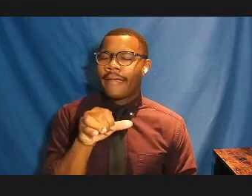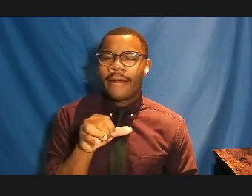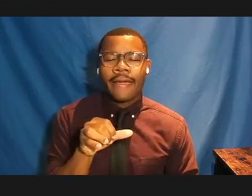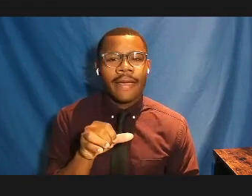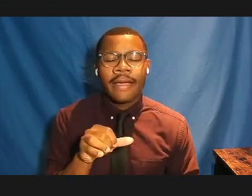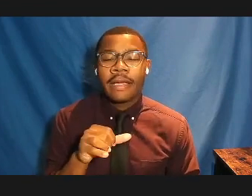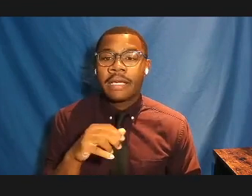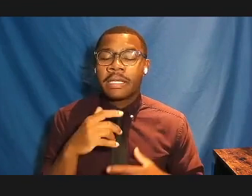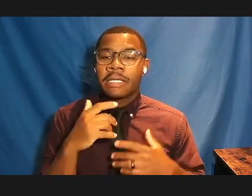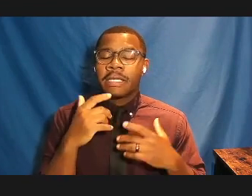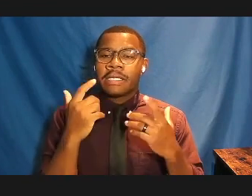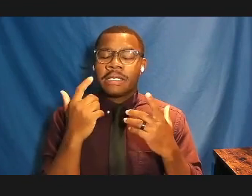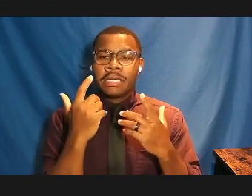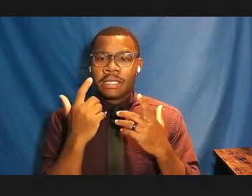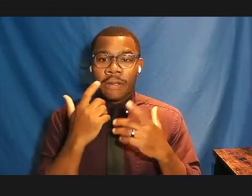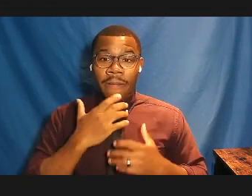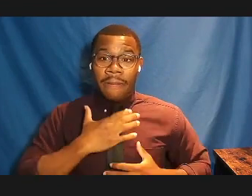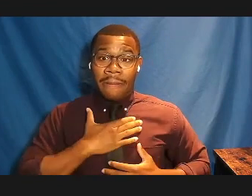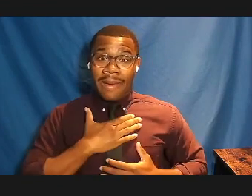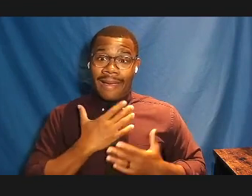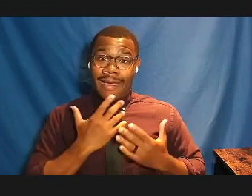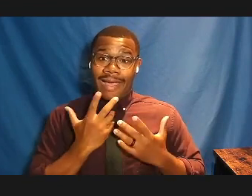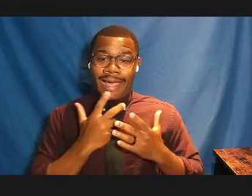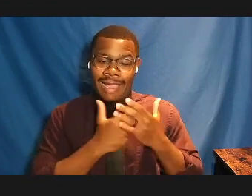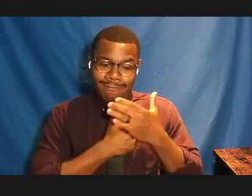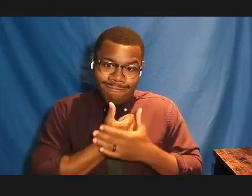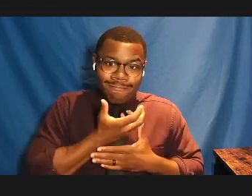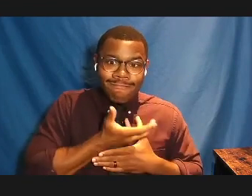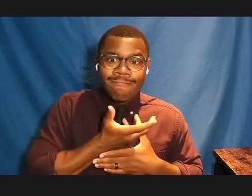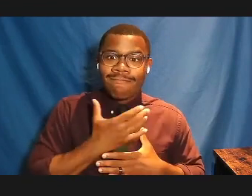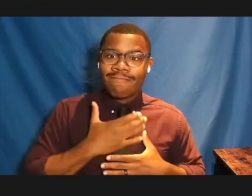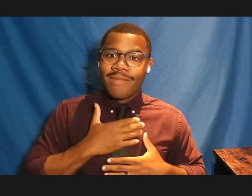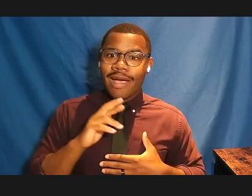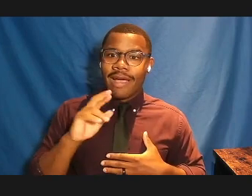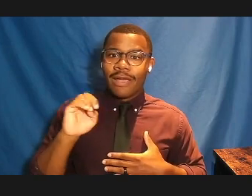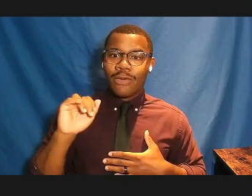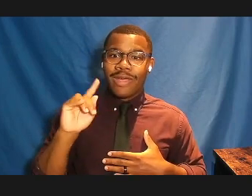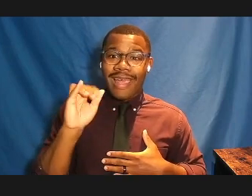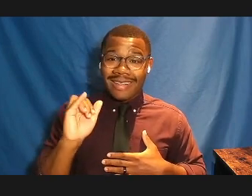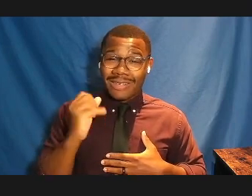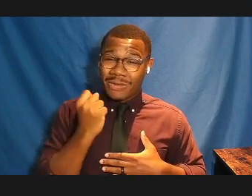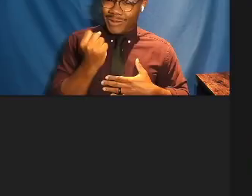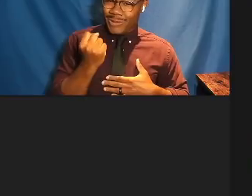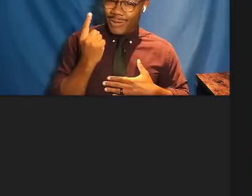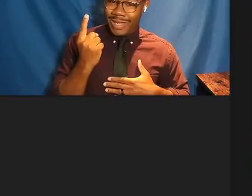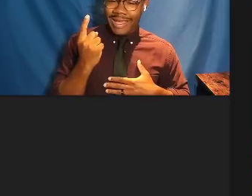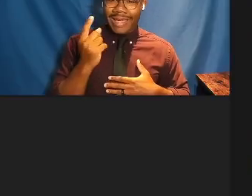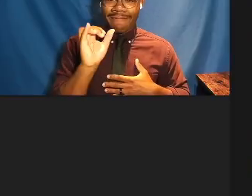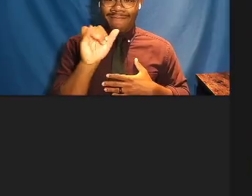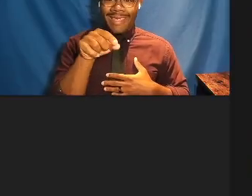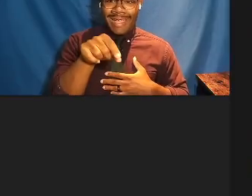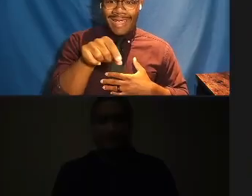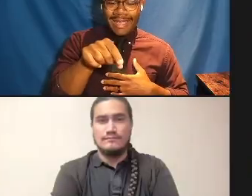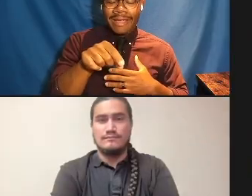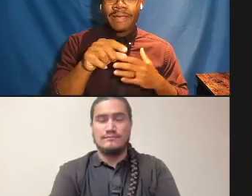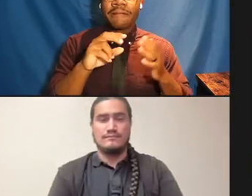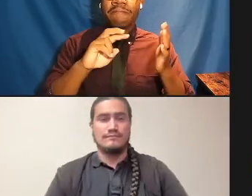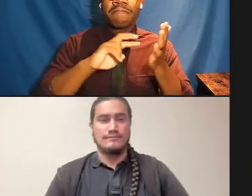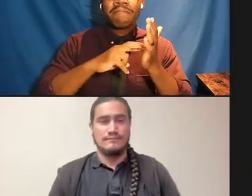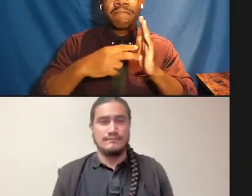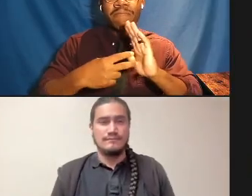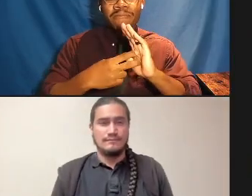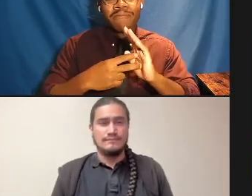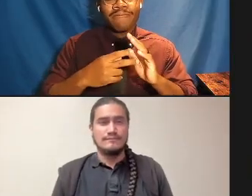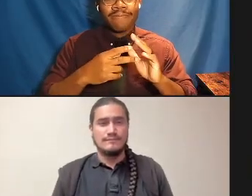my reality, to understand what that existence is, that means being a very active